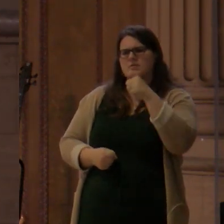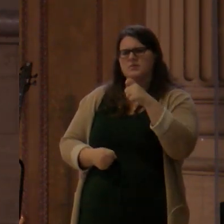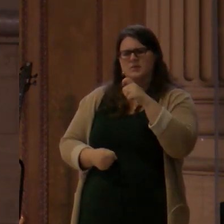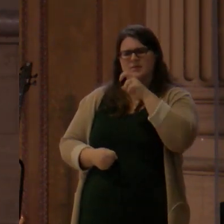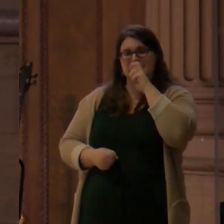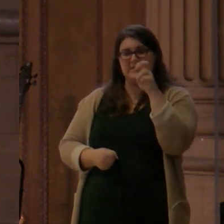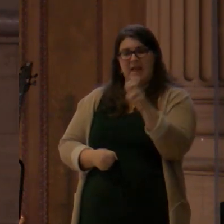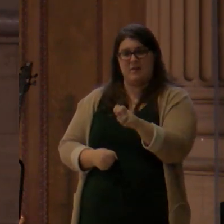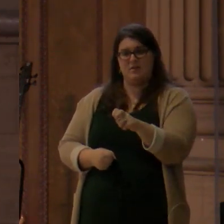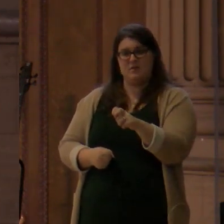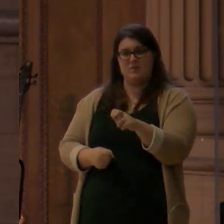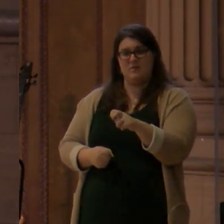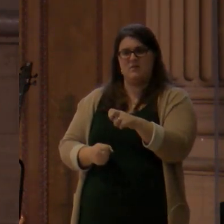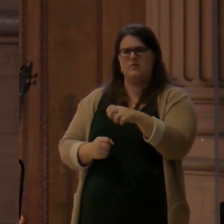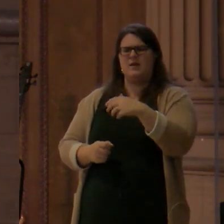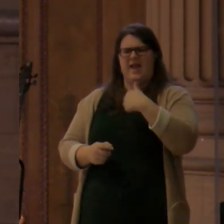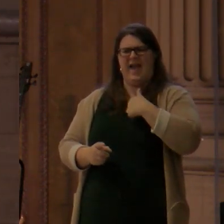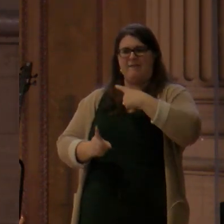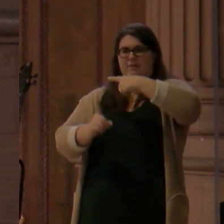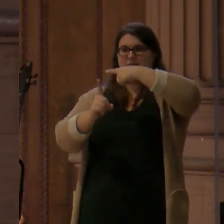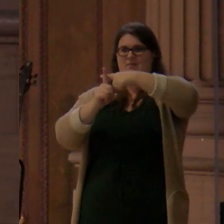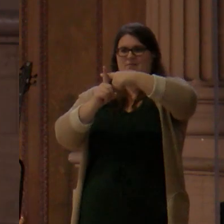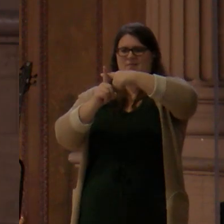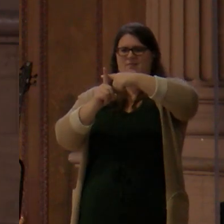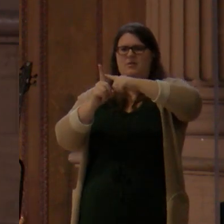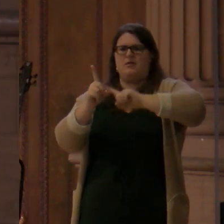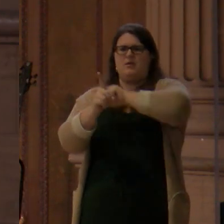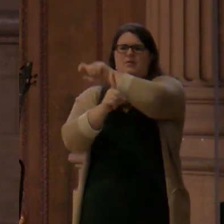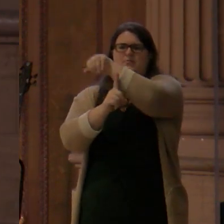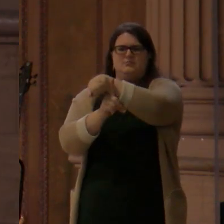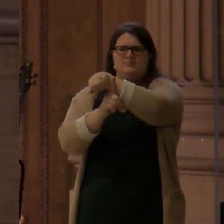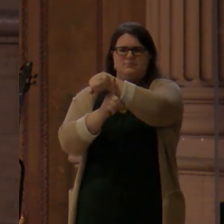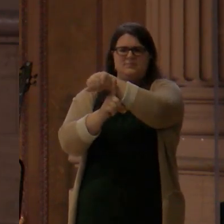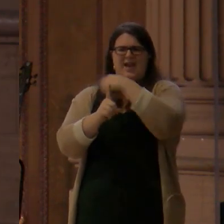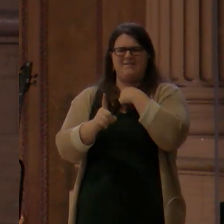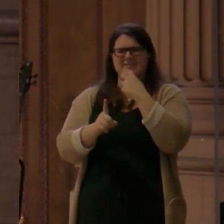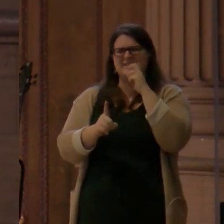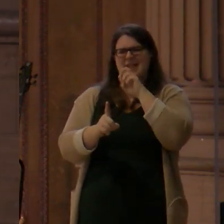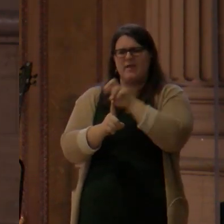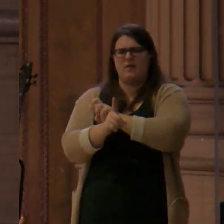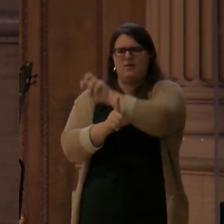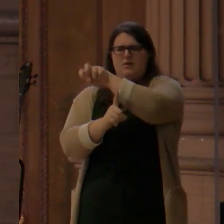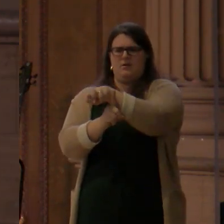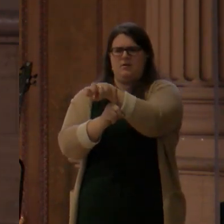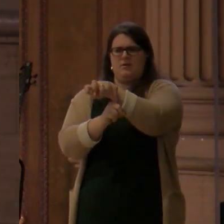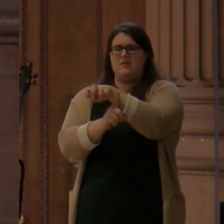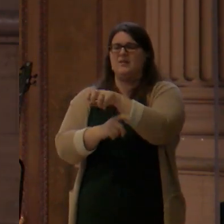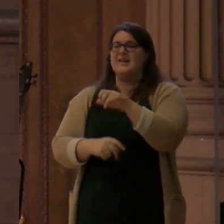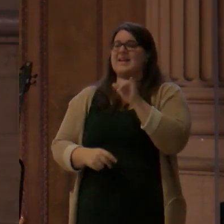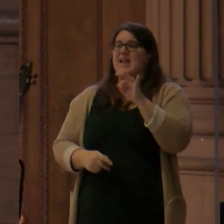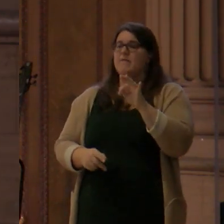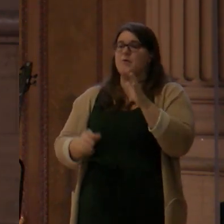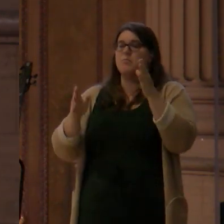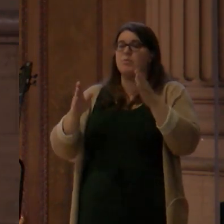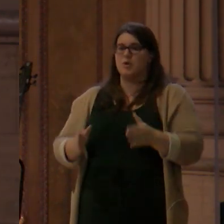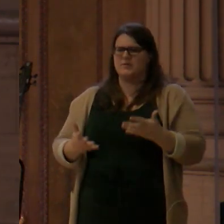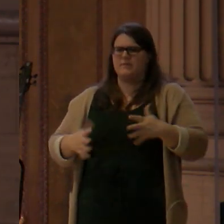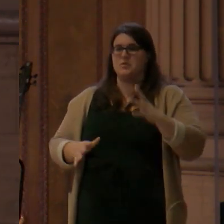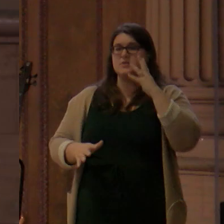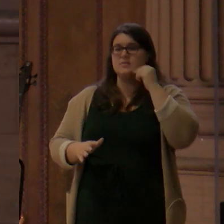saved. What's God doing? He's giving us this picture, isn't He? Of what Christ on the cross is for us.